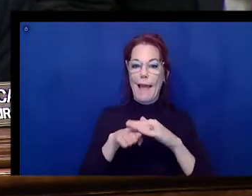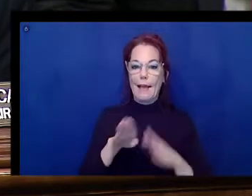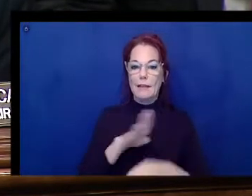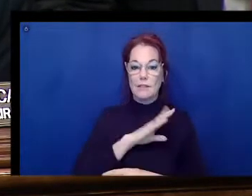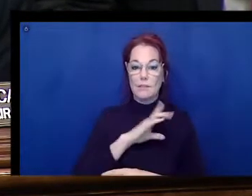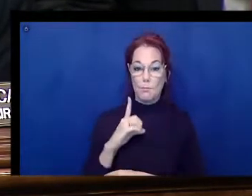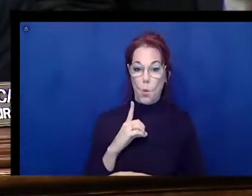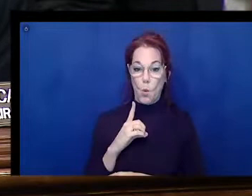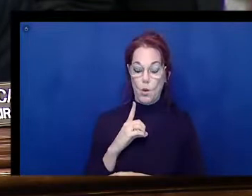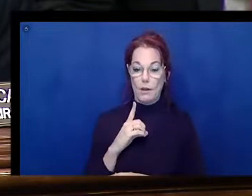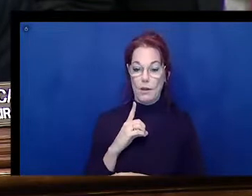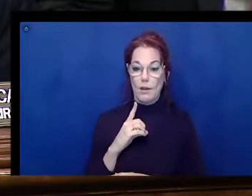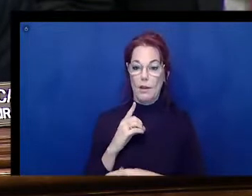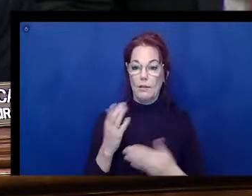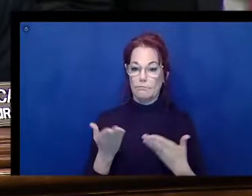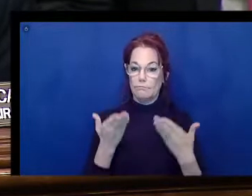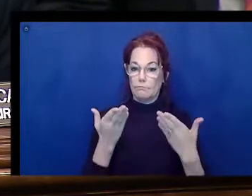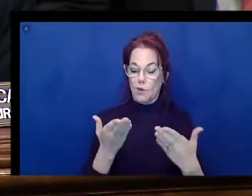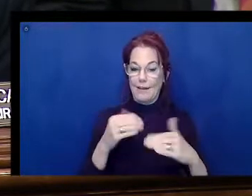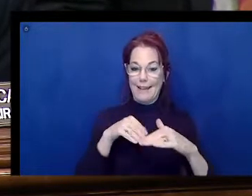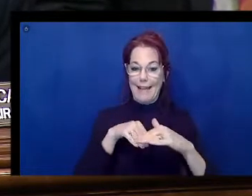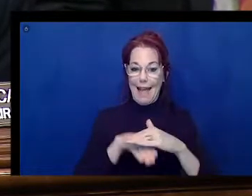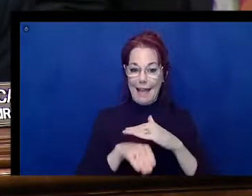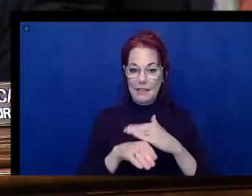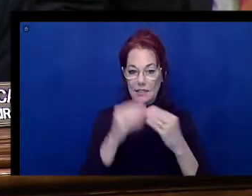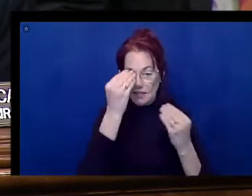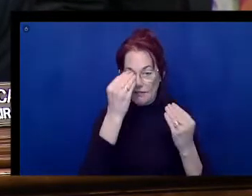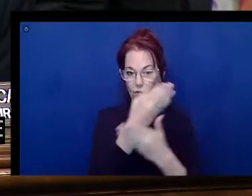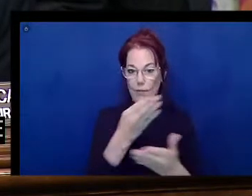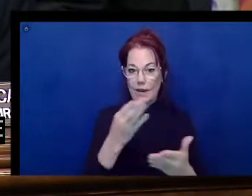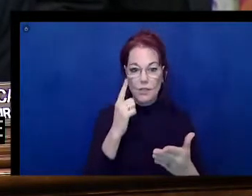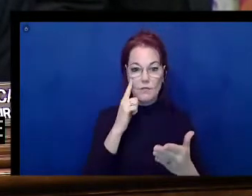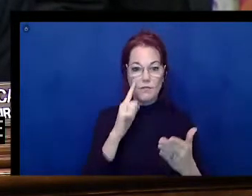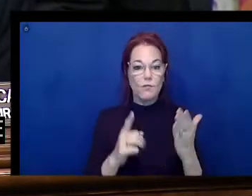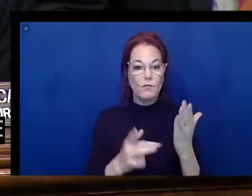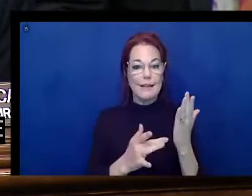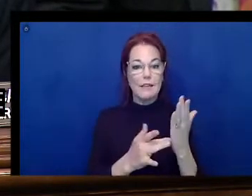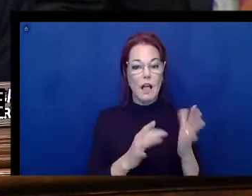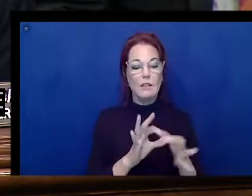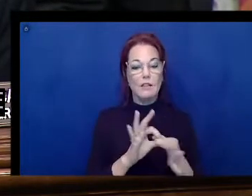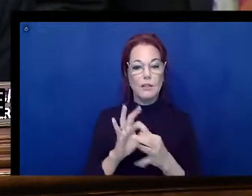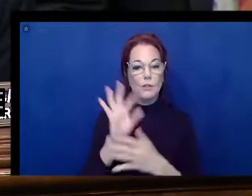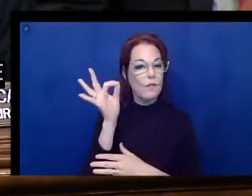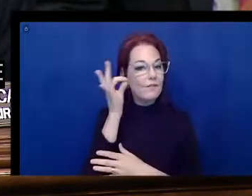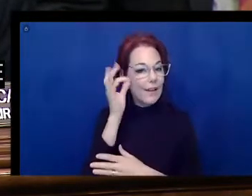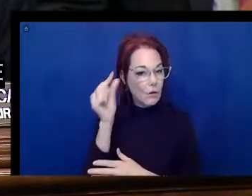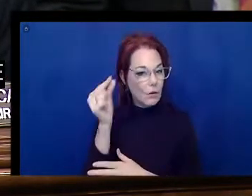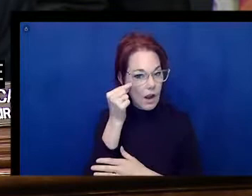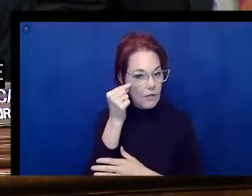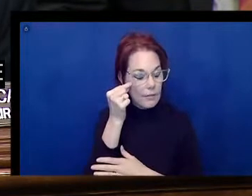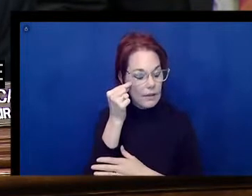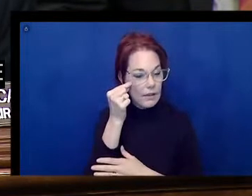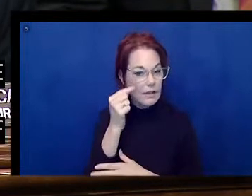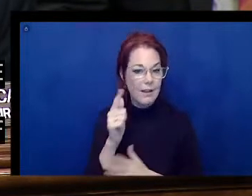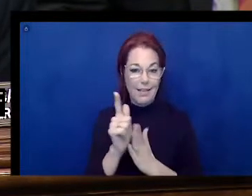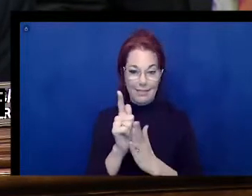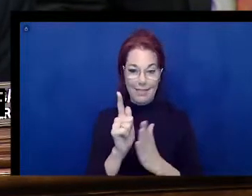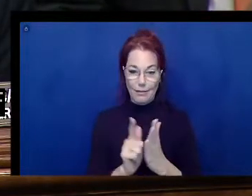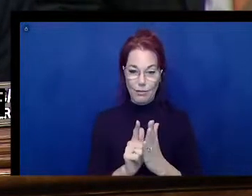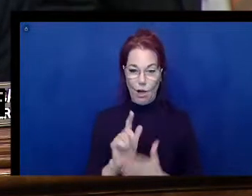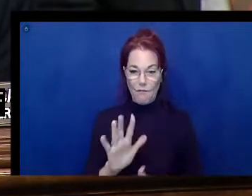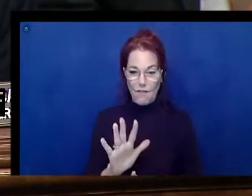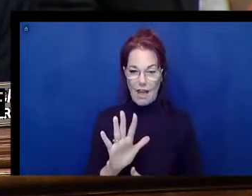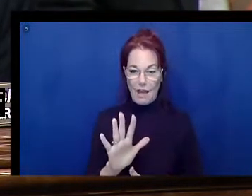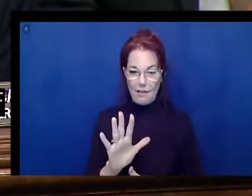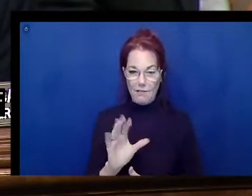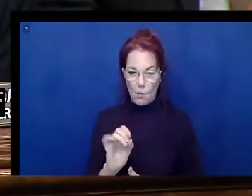information technology for the federal government. Despite the good intentions of this law, Section 508, there are